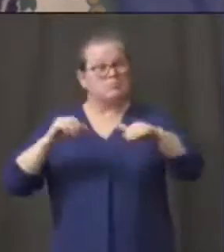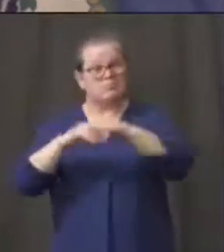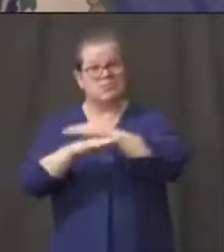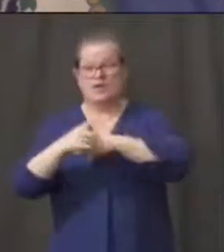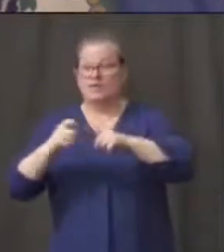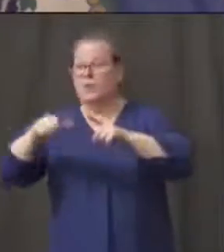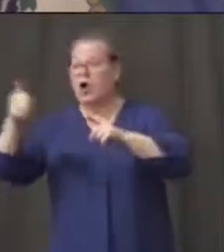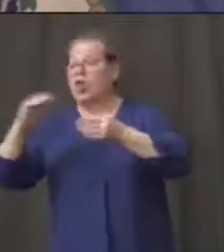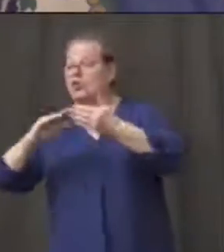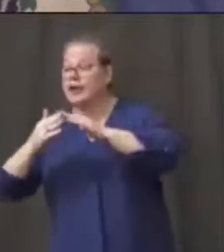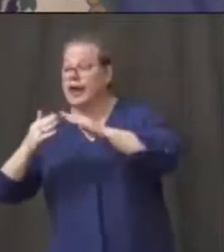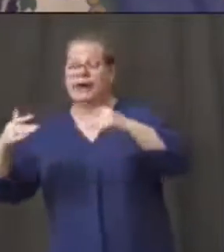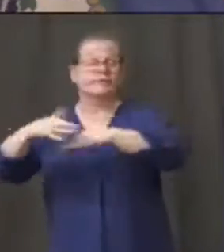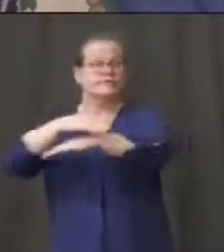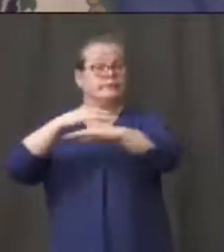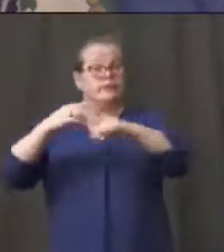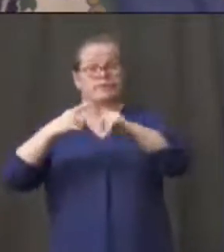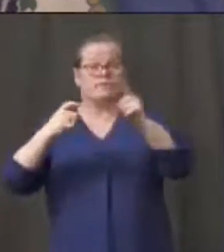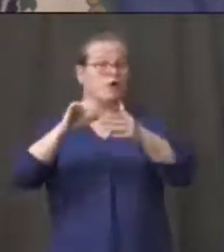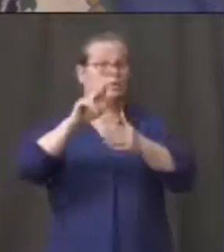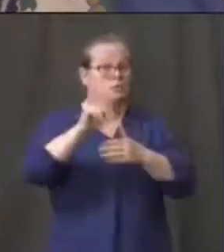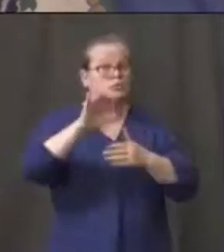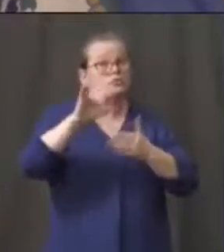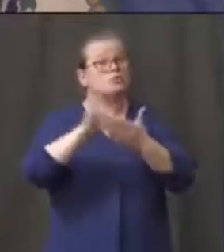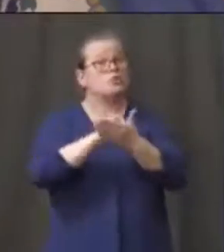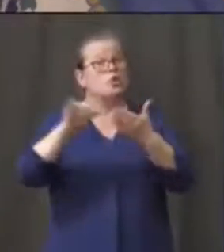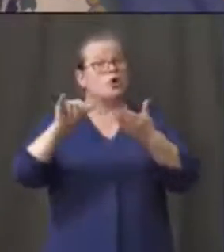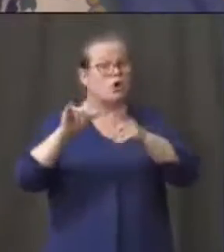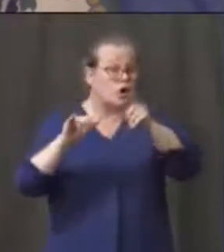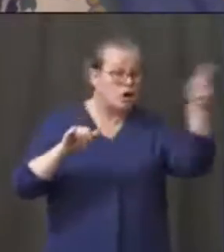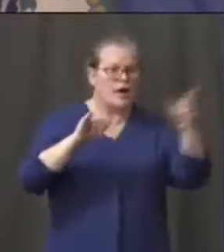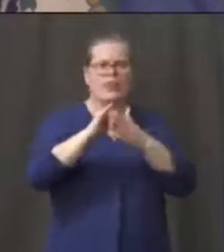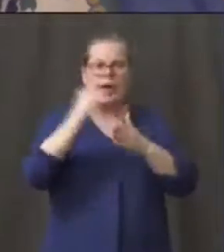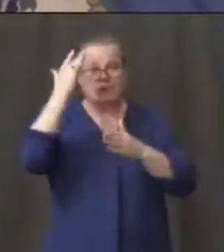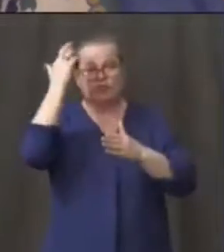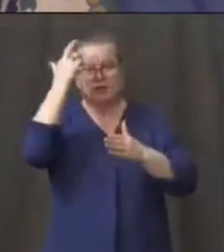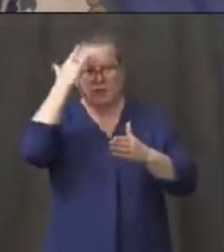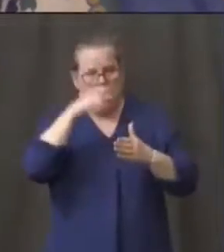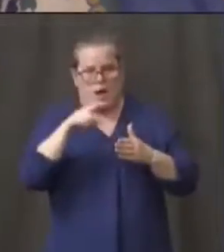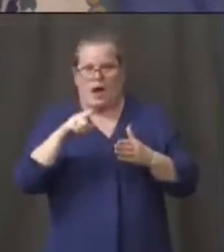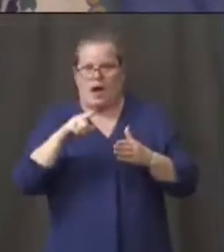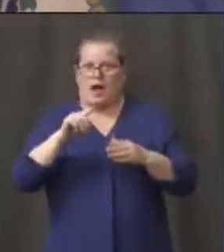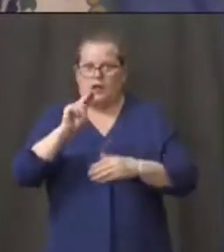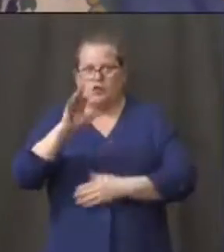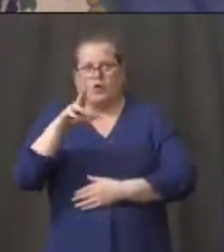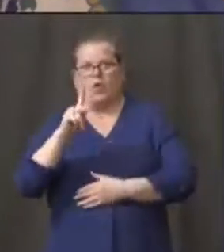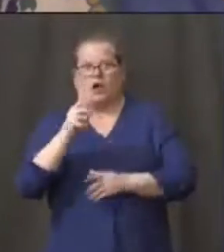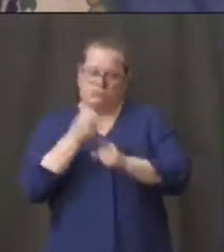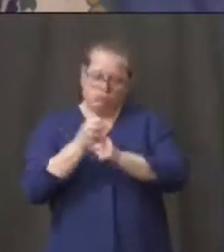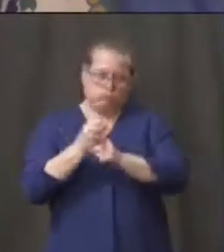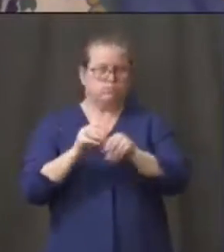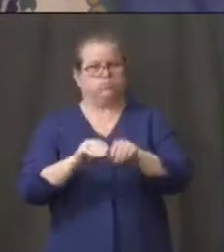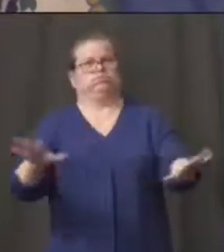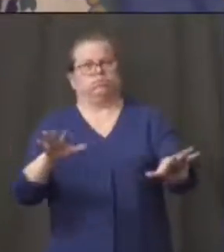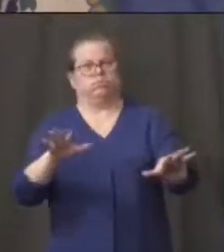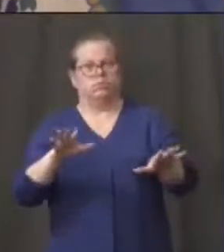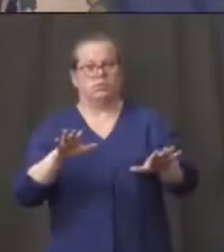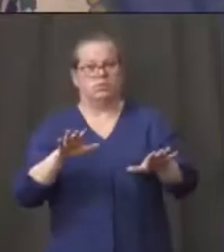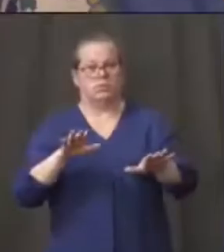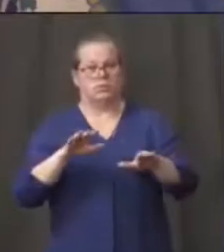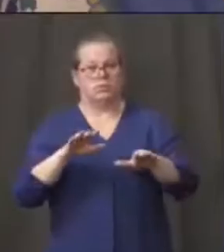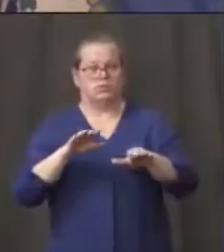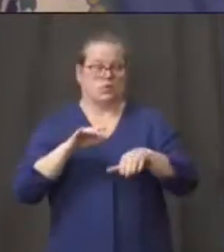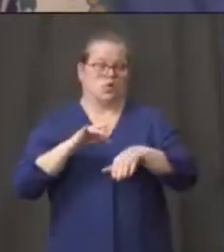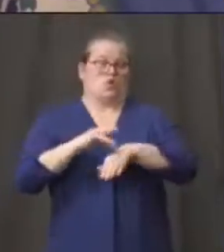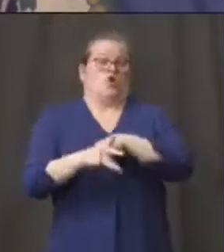of New York City, which is one of the reasons, you know, Norwalk was hit particularly hard and particularly early. No, I'm trying to